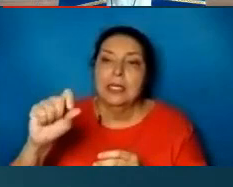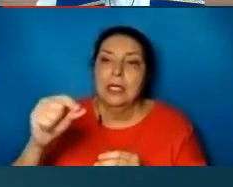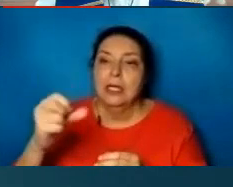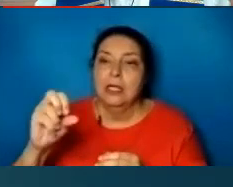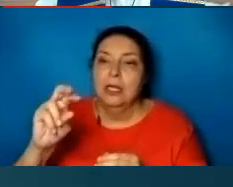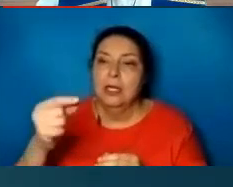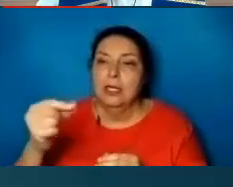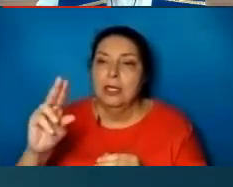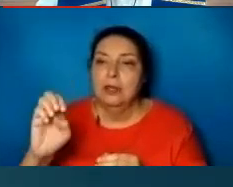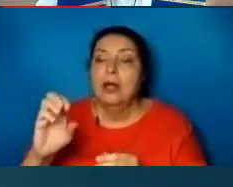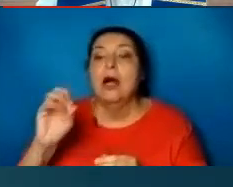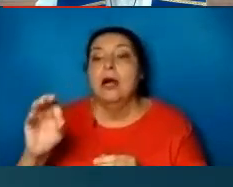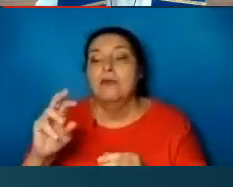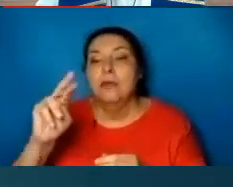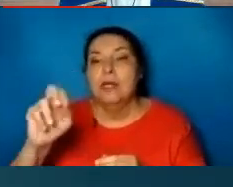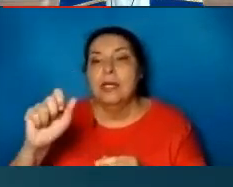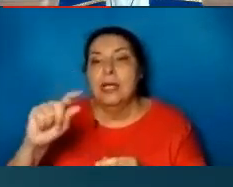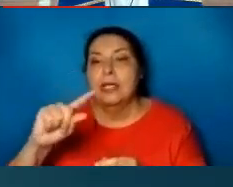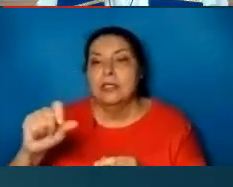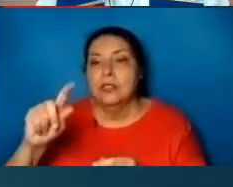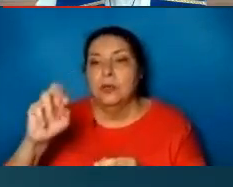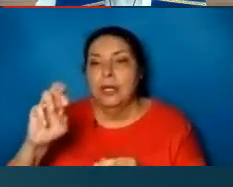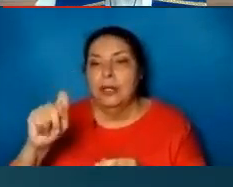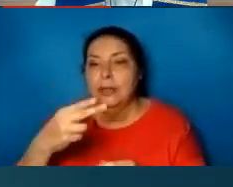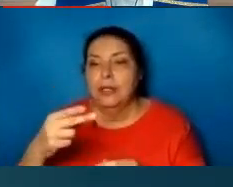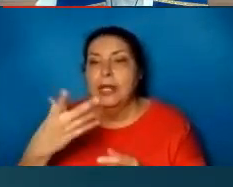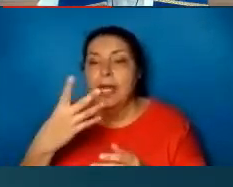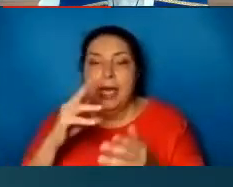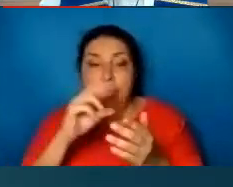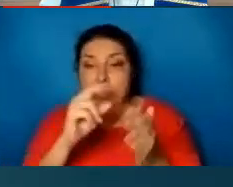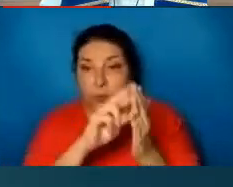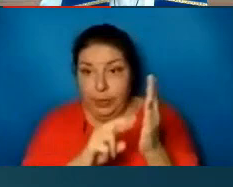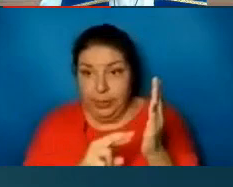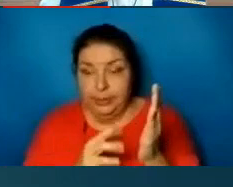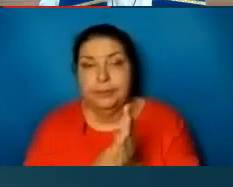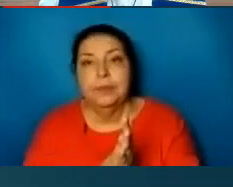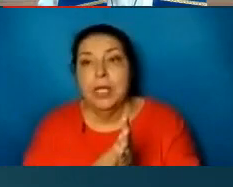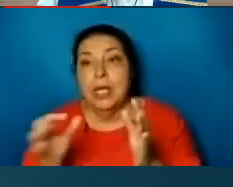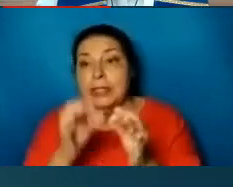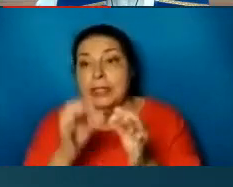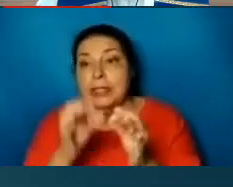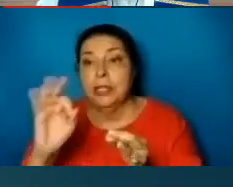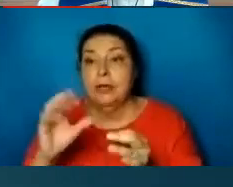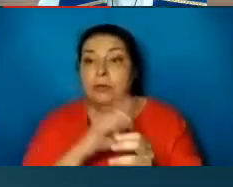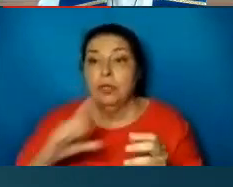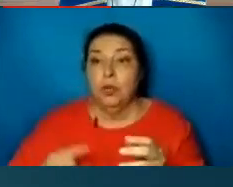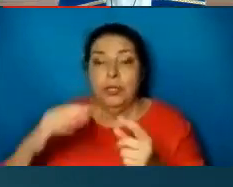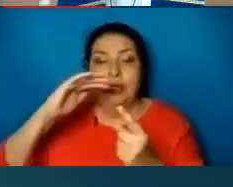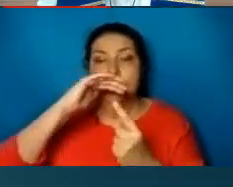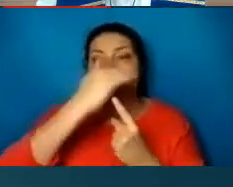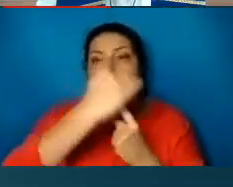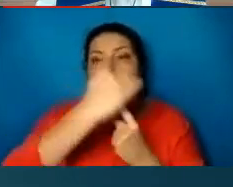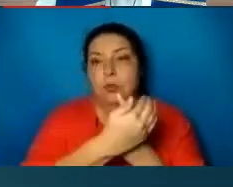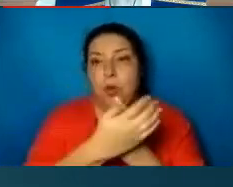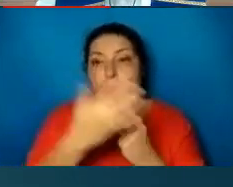unrolled the scroll of Isaiah, and he read the very words of our text. The Spirit of the Lord is upon me, because